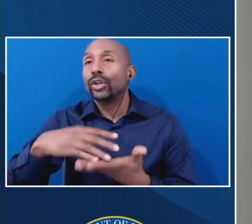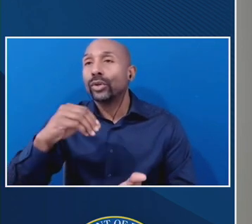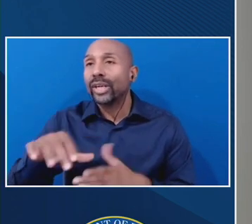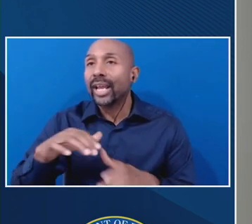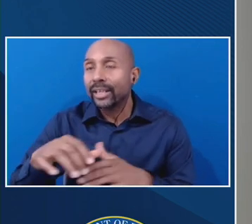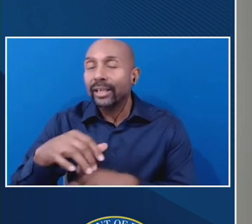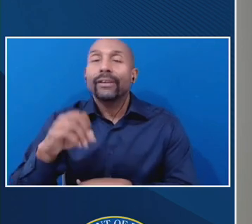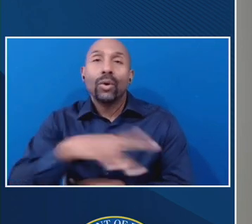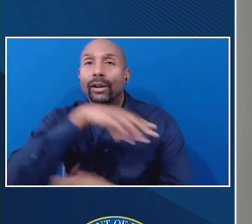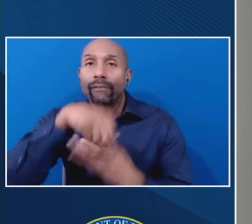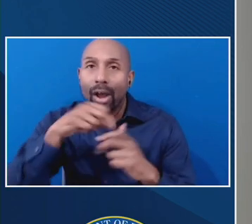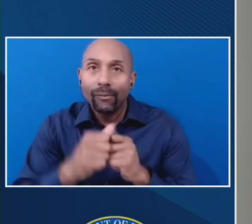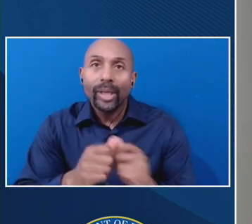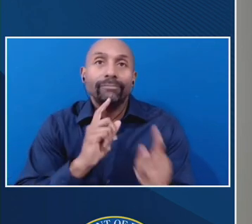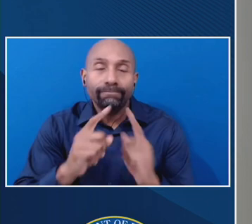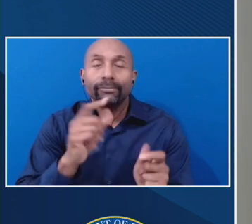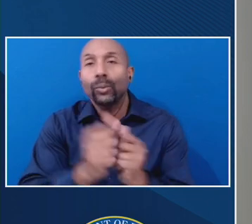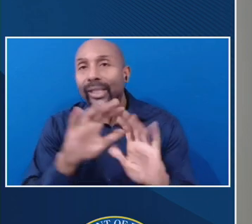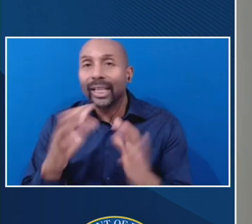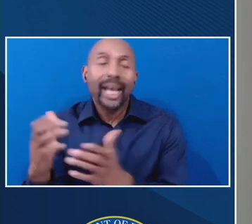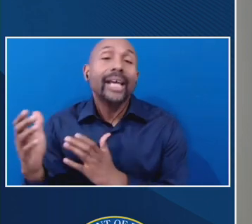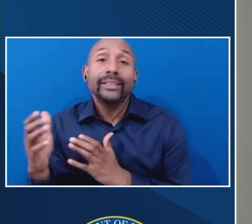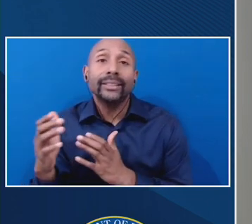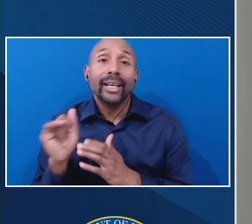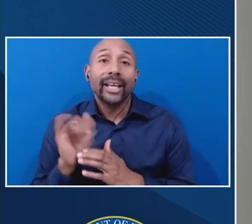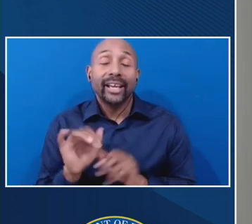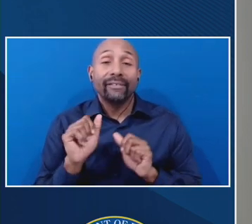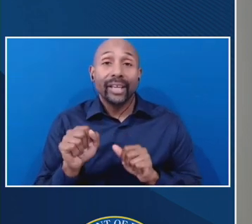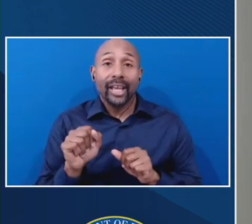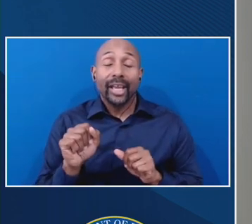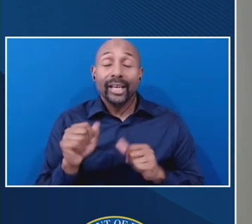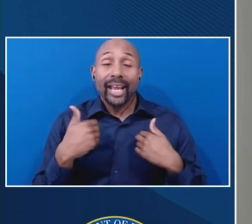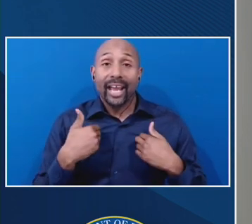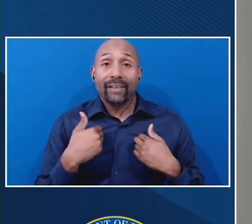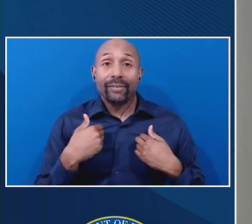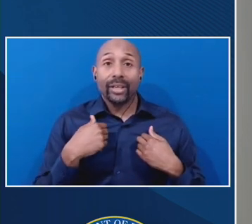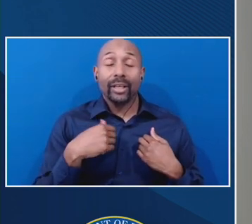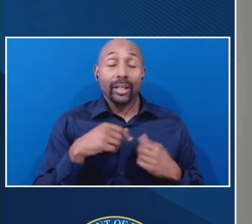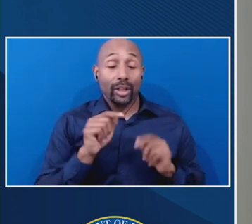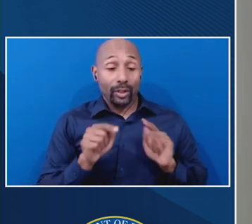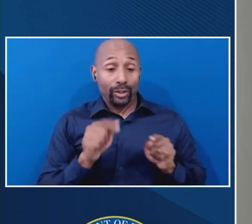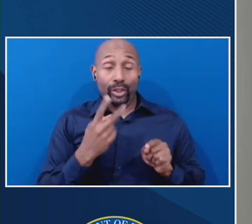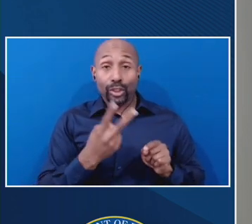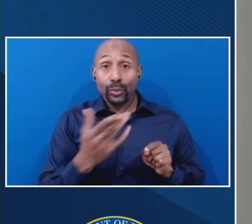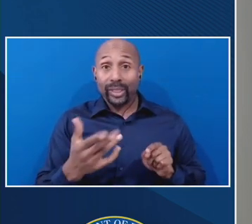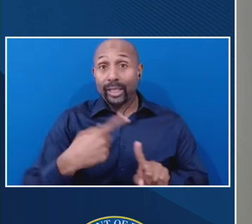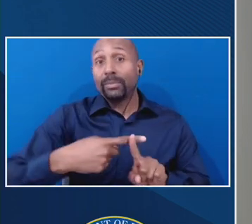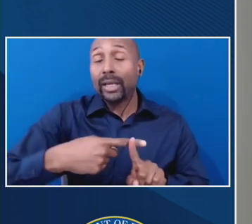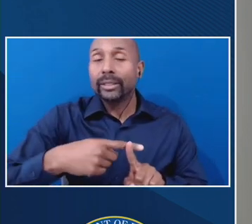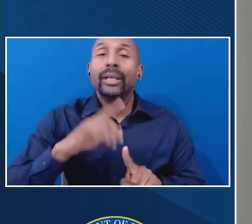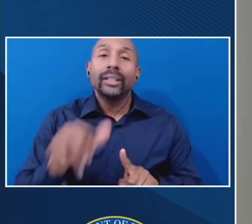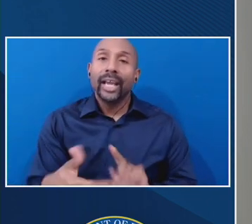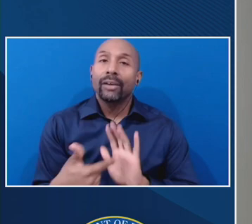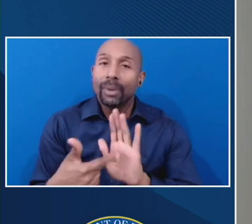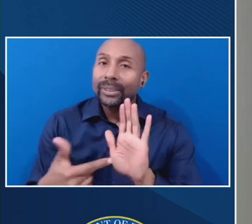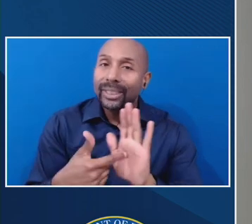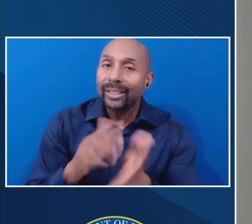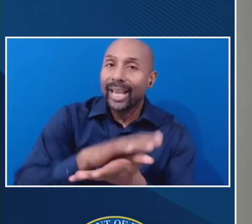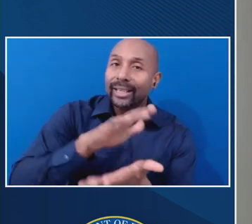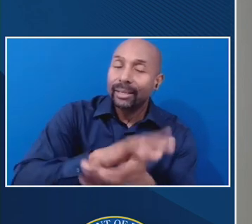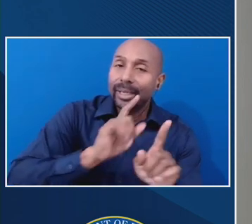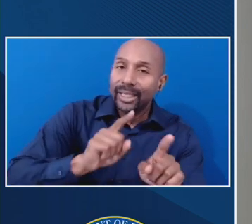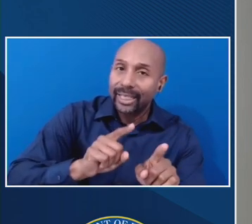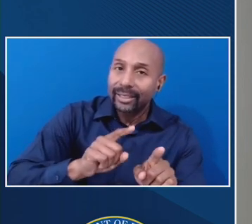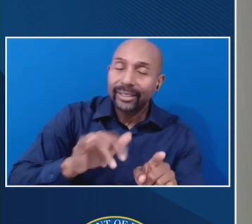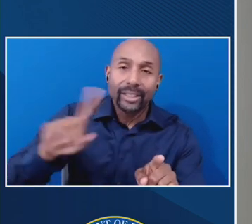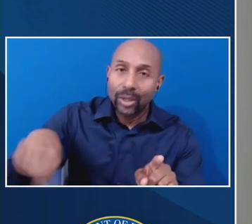class is the combination of those two things, uh, represents, um, academic attendance. Uh, so that would be the only time that you